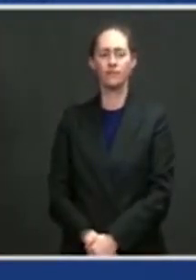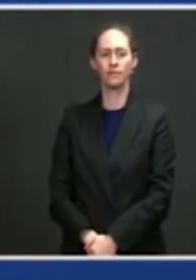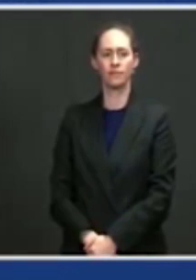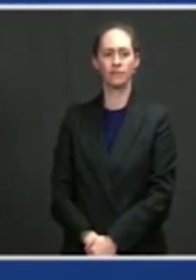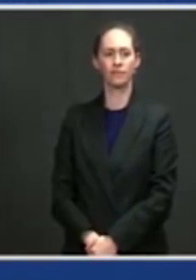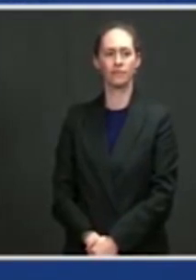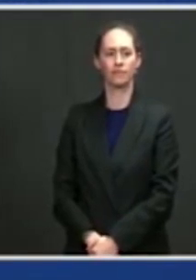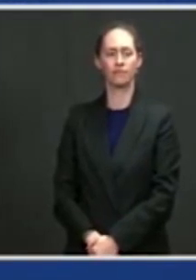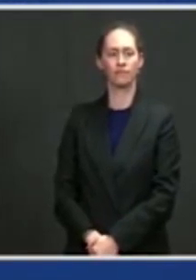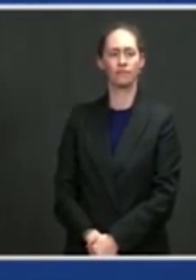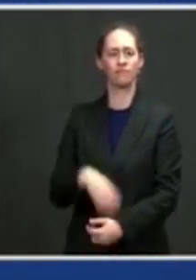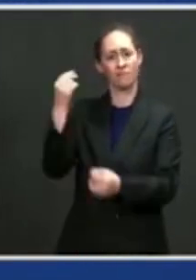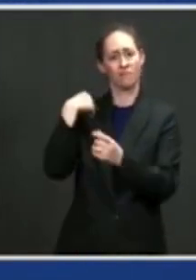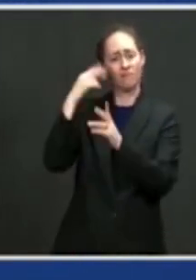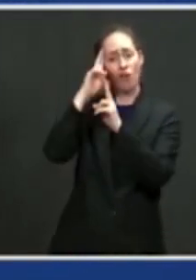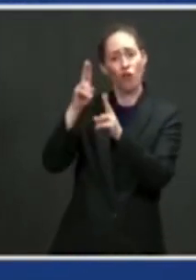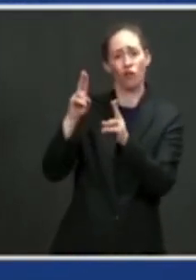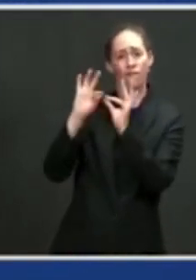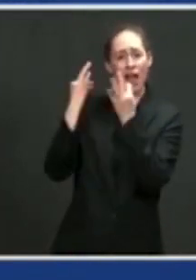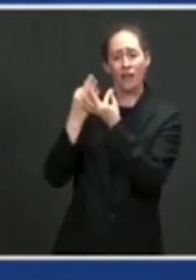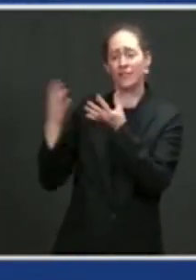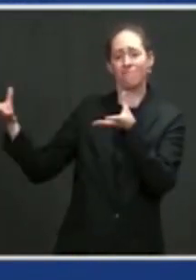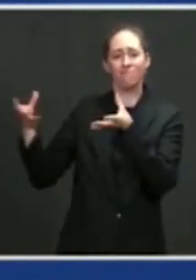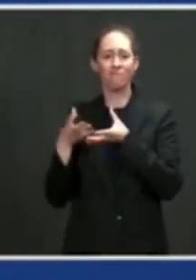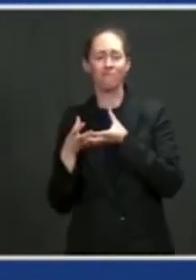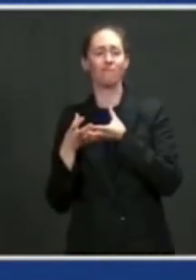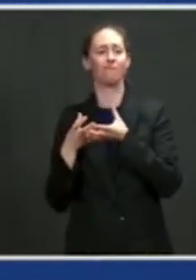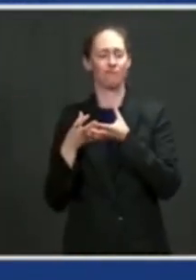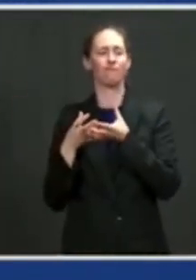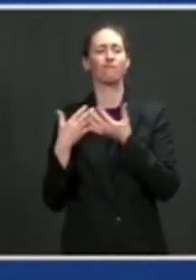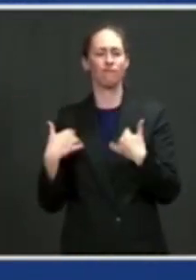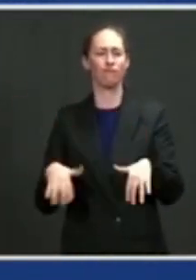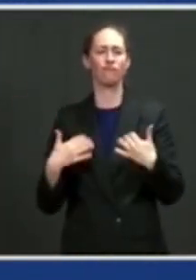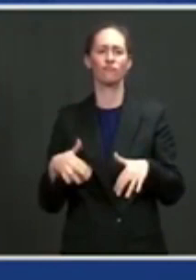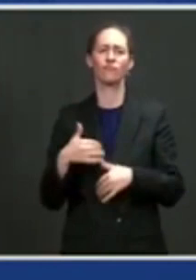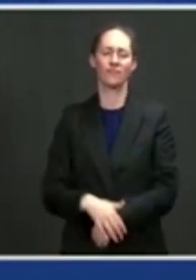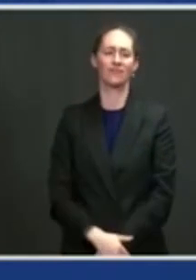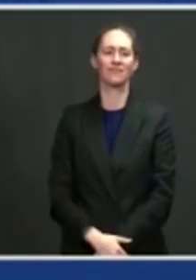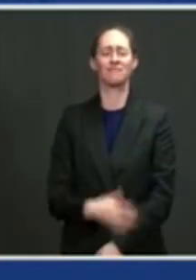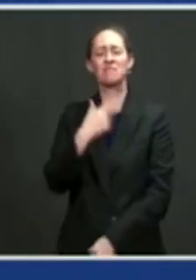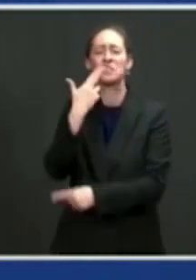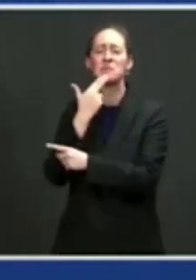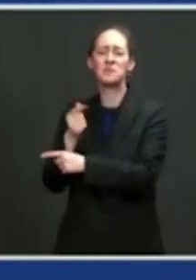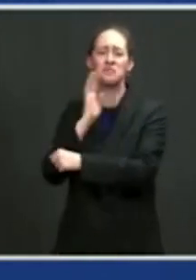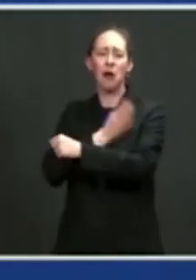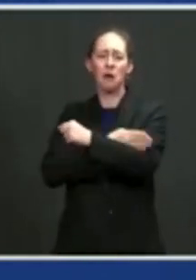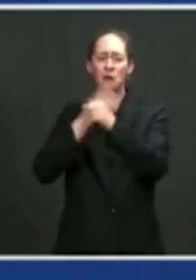Margaret Catherine. I love those barrettes in her hair, man. I tell you what,